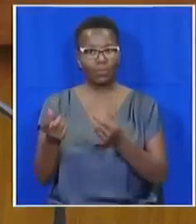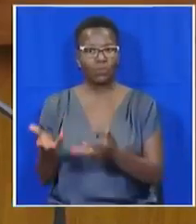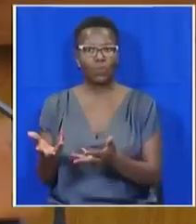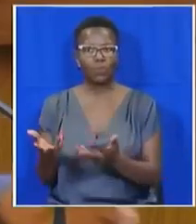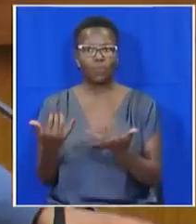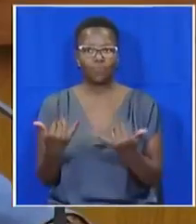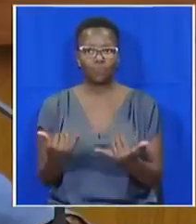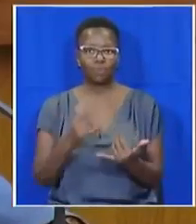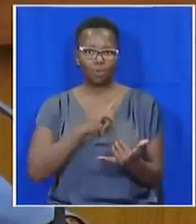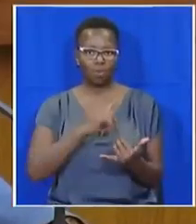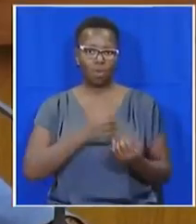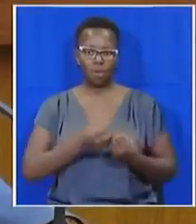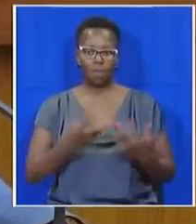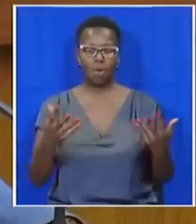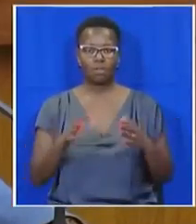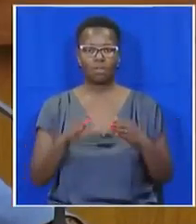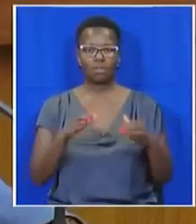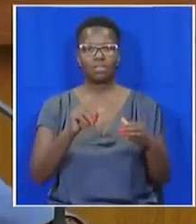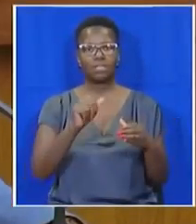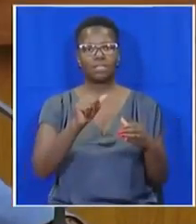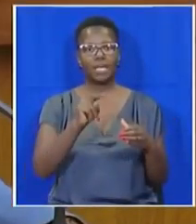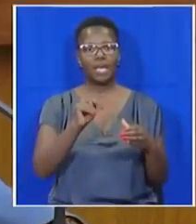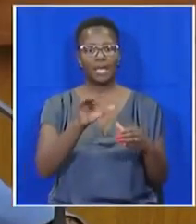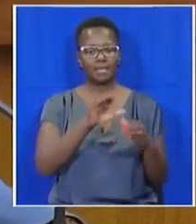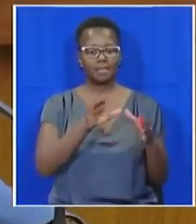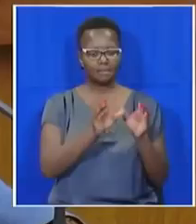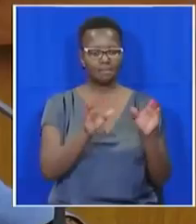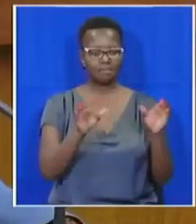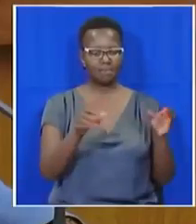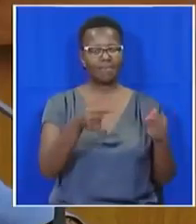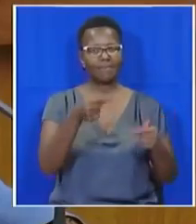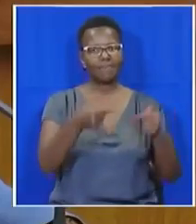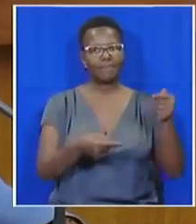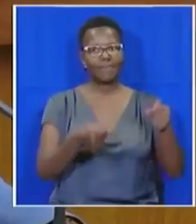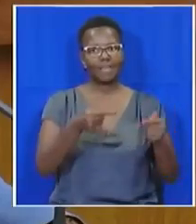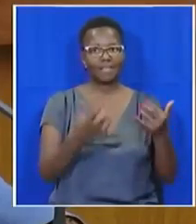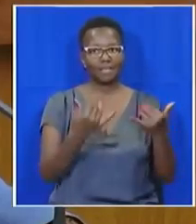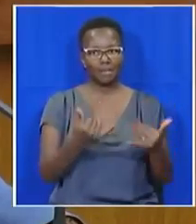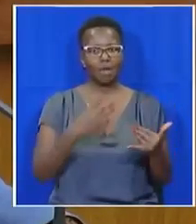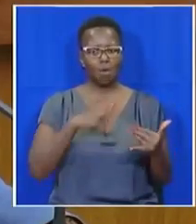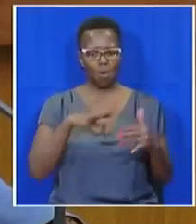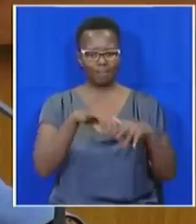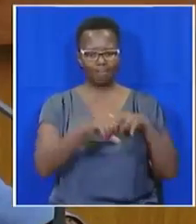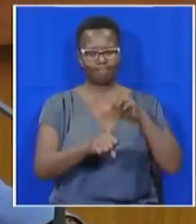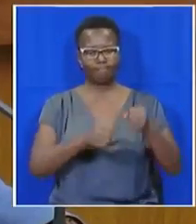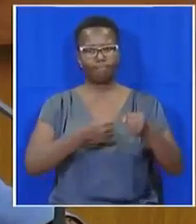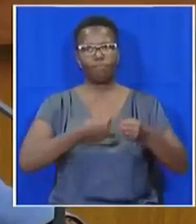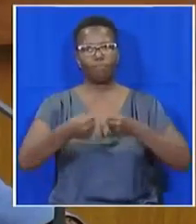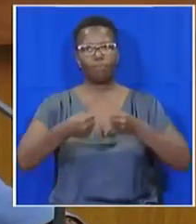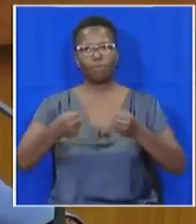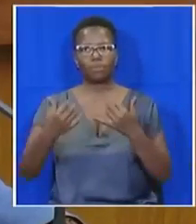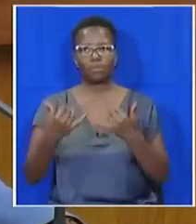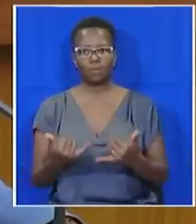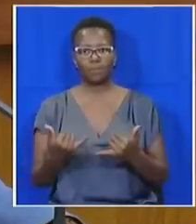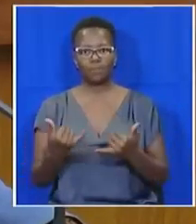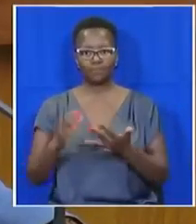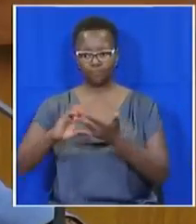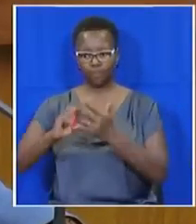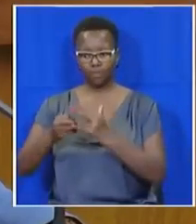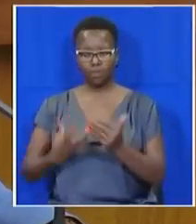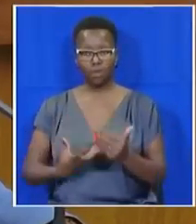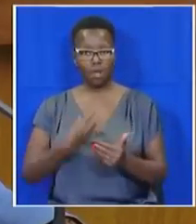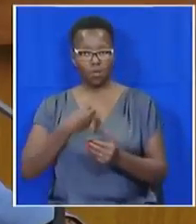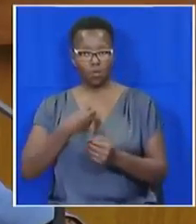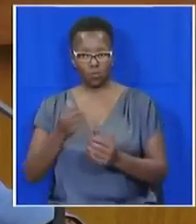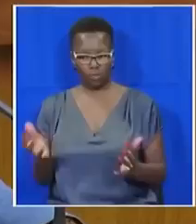there are such fierce battles between ANC factions to get their cubby paws on these positions. It is not to rescue the lost generation or to